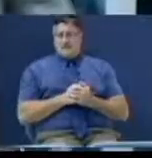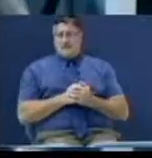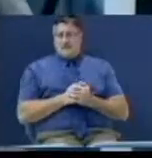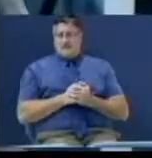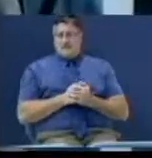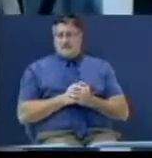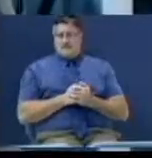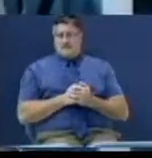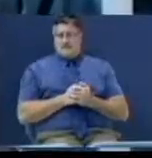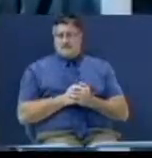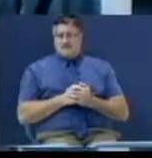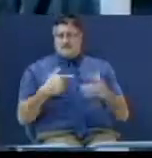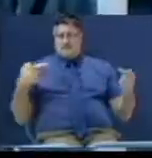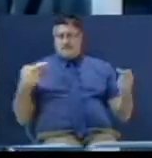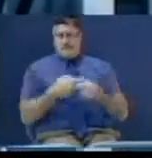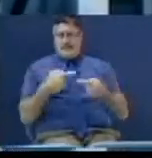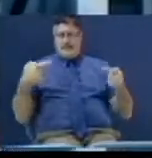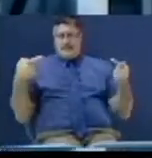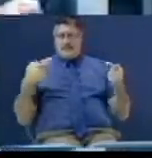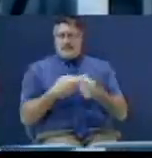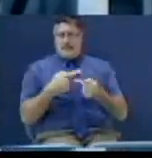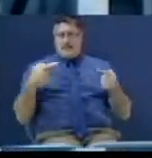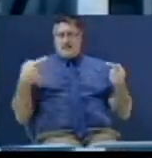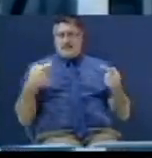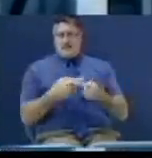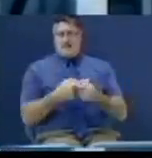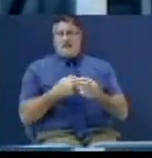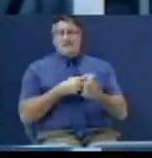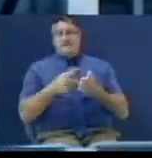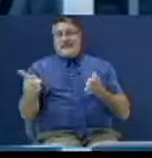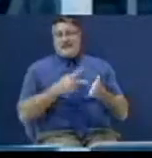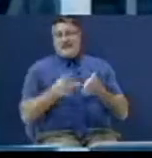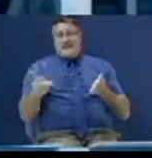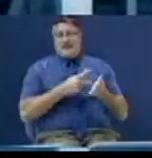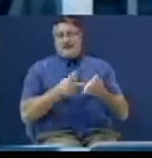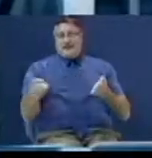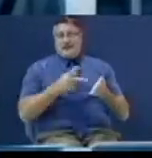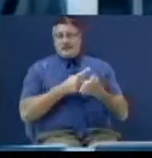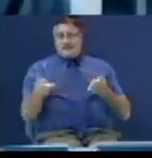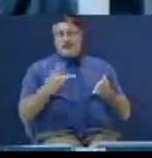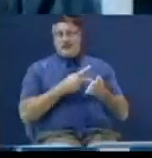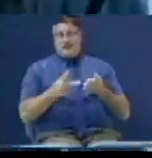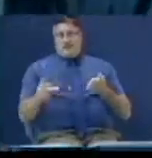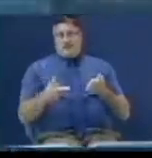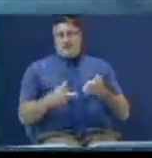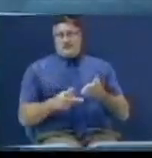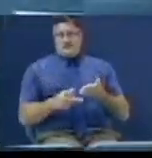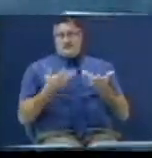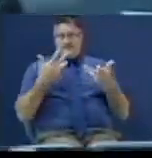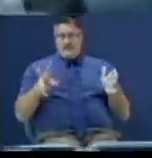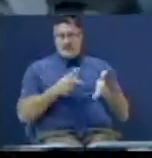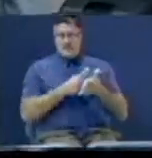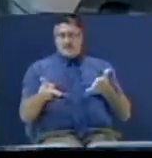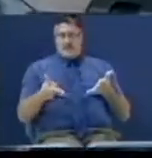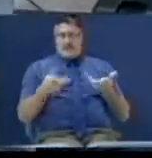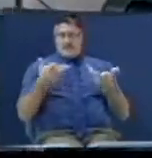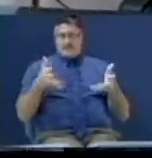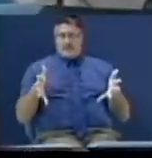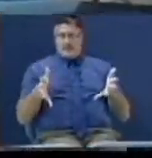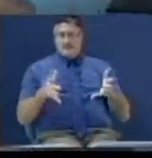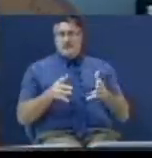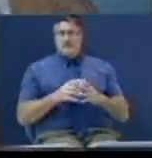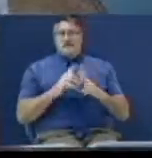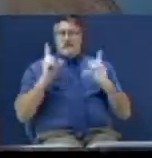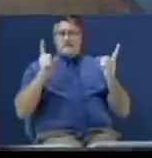paid. You say, what do you mean? My sins are gone. They been paid for. But here, sinner,